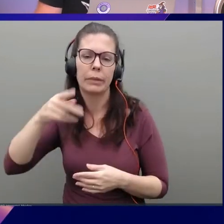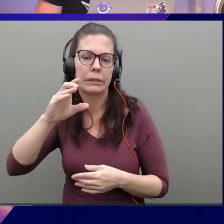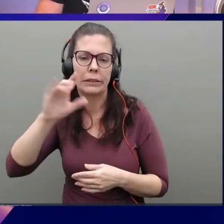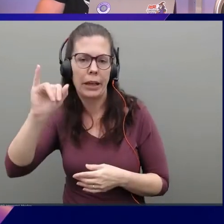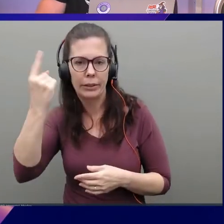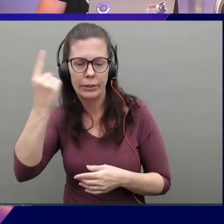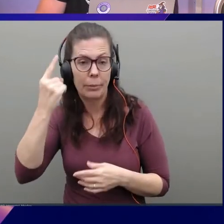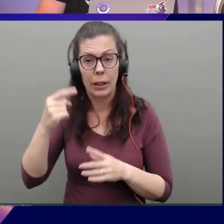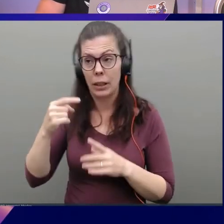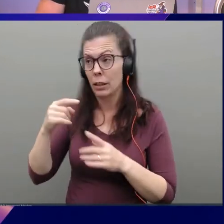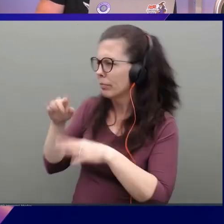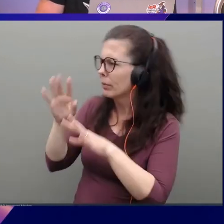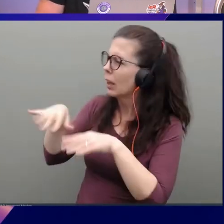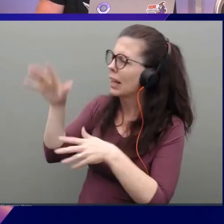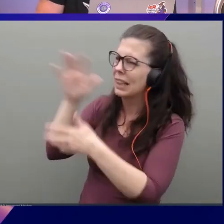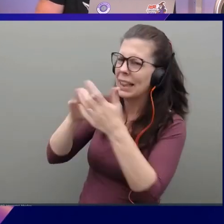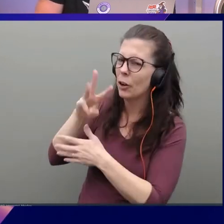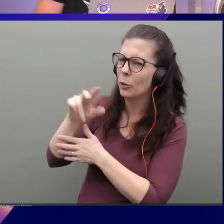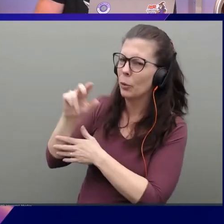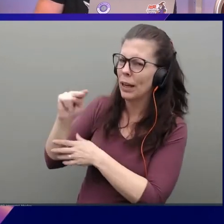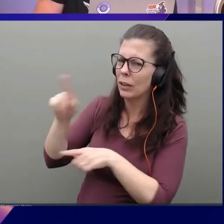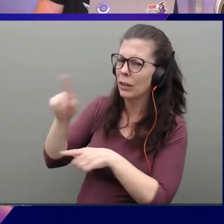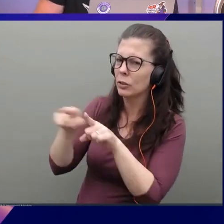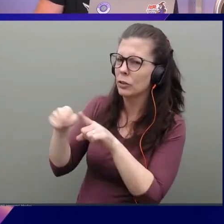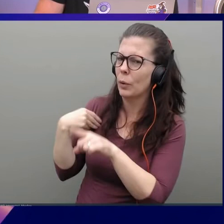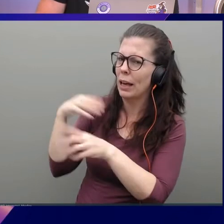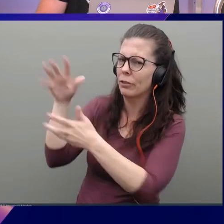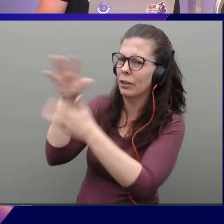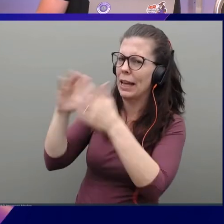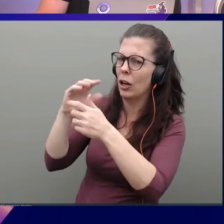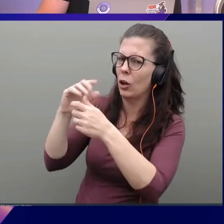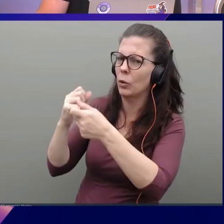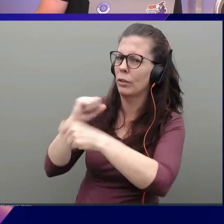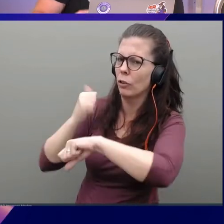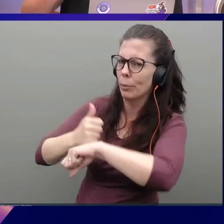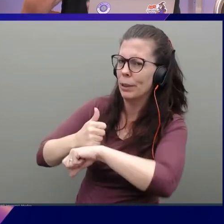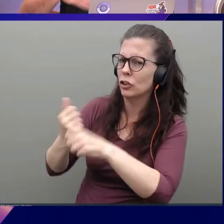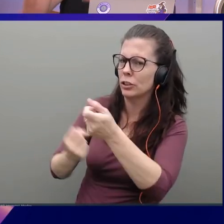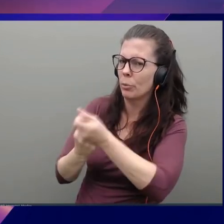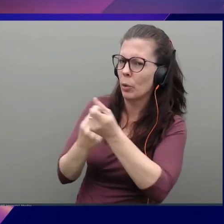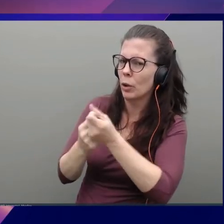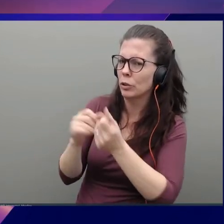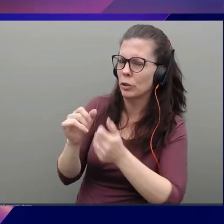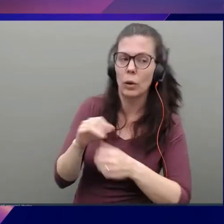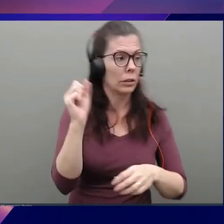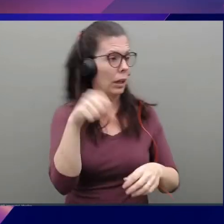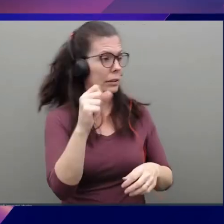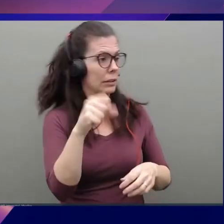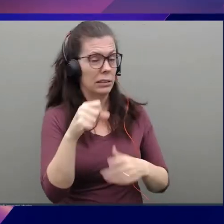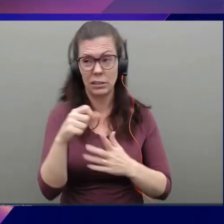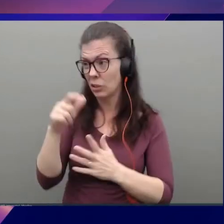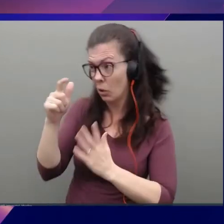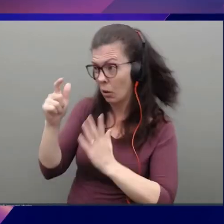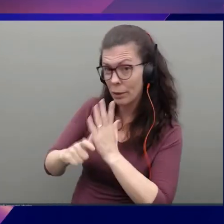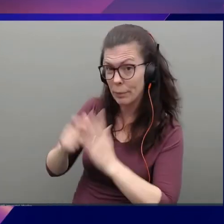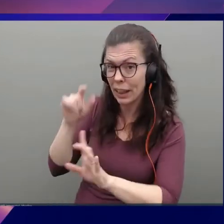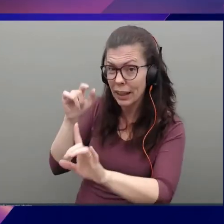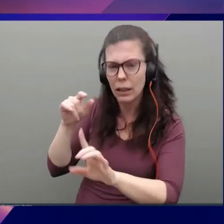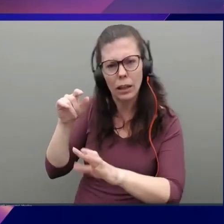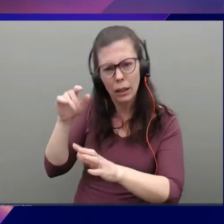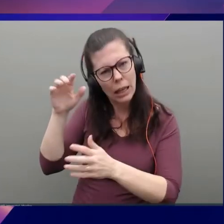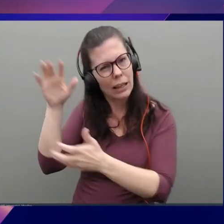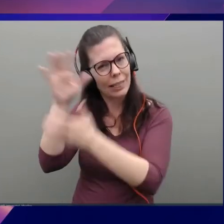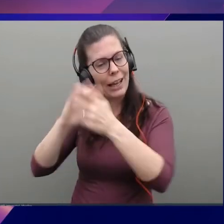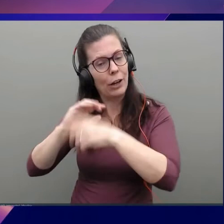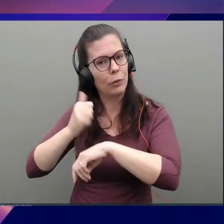CloudWAN also have CloudFormation support for its resources? It does. You can automate the automation. Like, CloudFormation is going to become